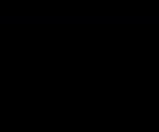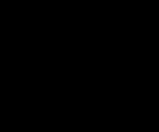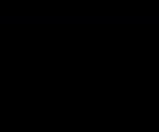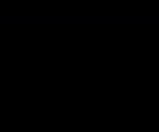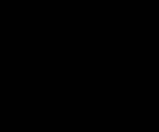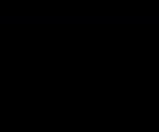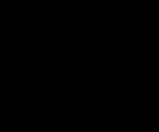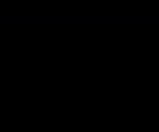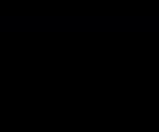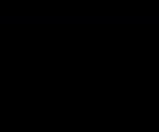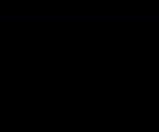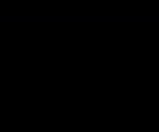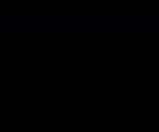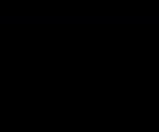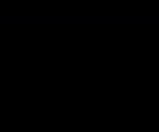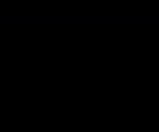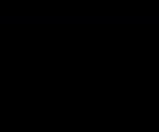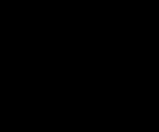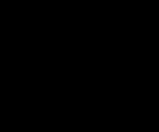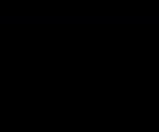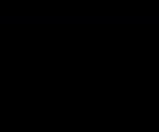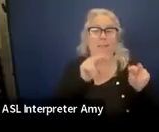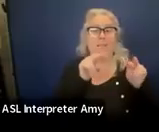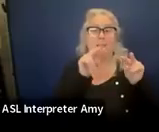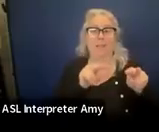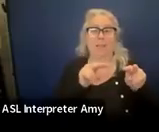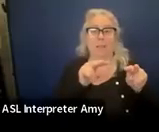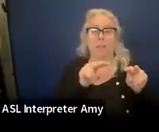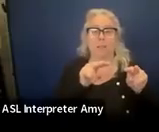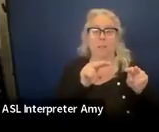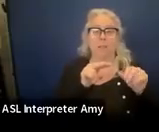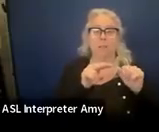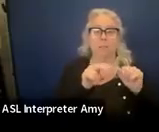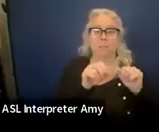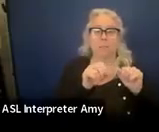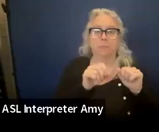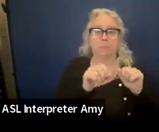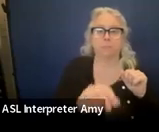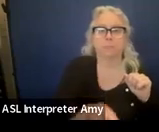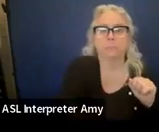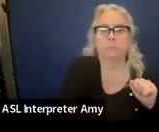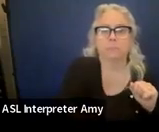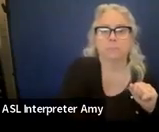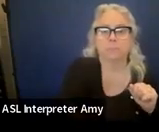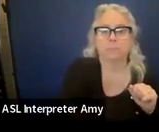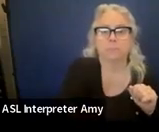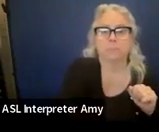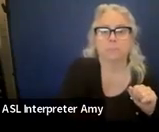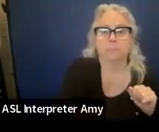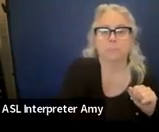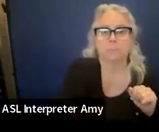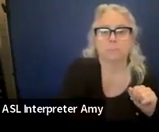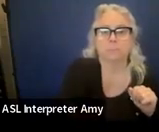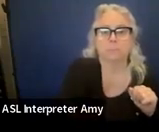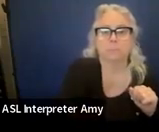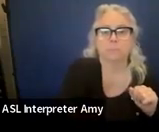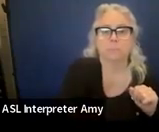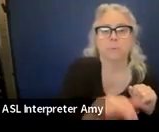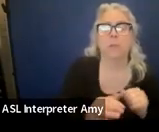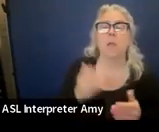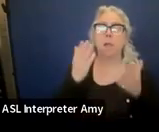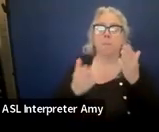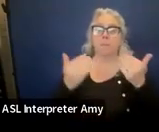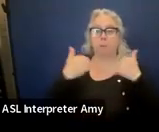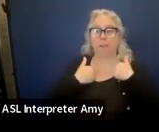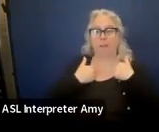goal, when I look at it, and I hear what you're saying, Jen, about it not being aligned, but then I think about kids making progress, right? And so we might have a kid that